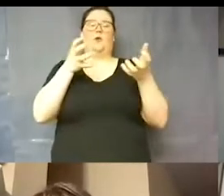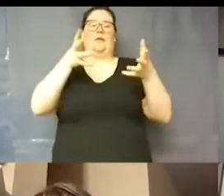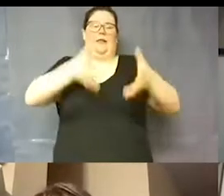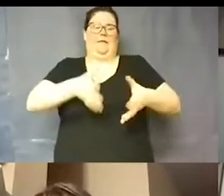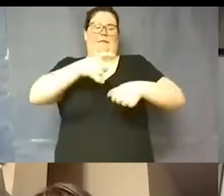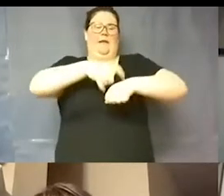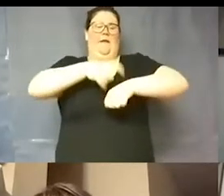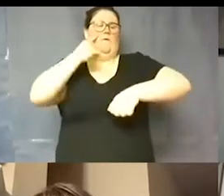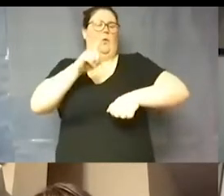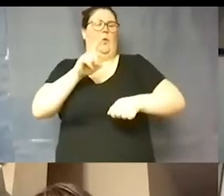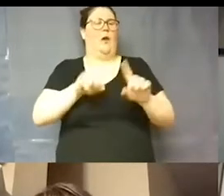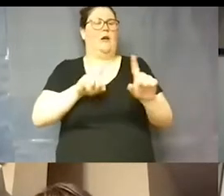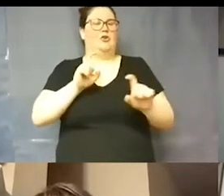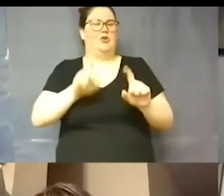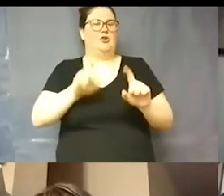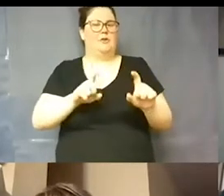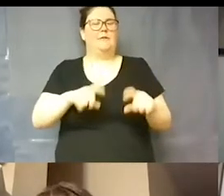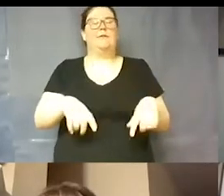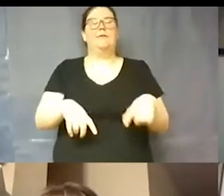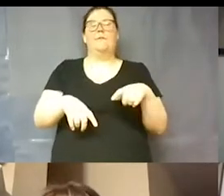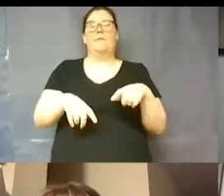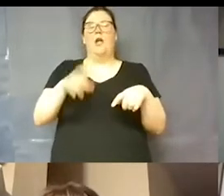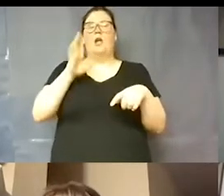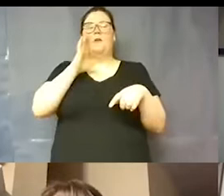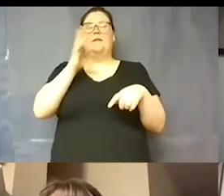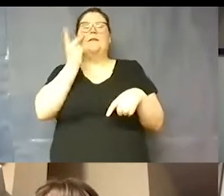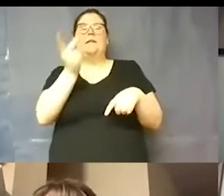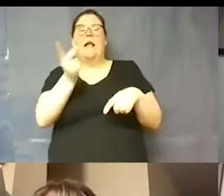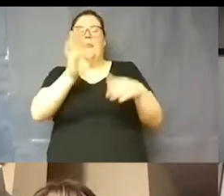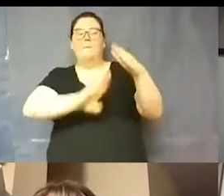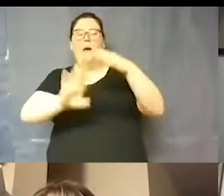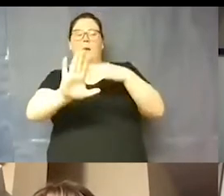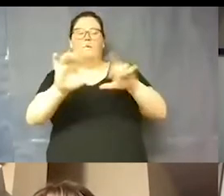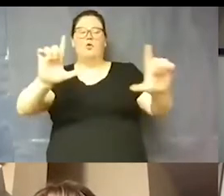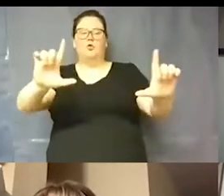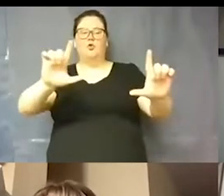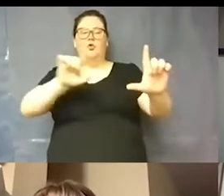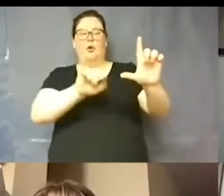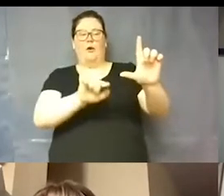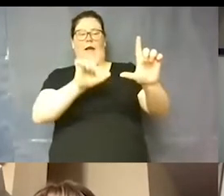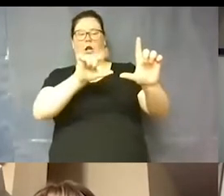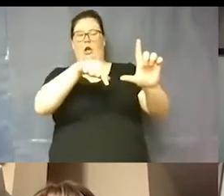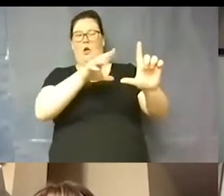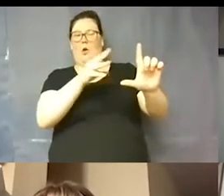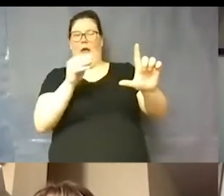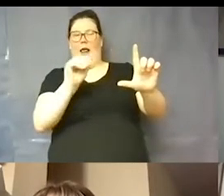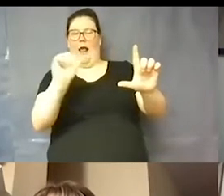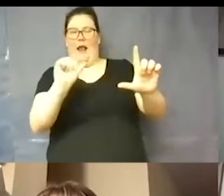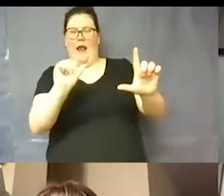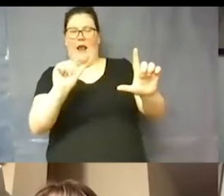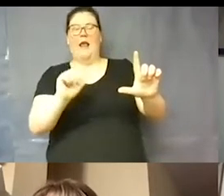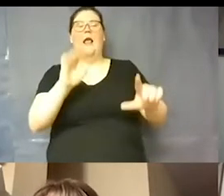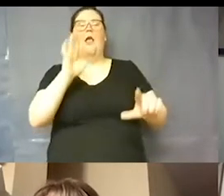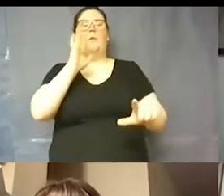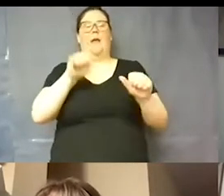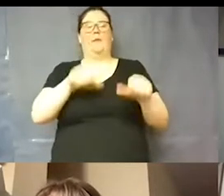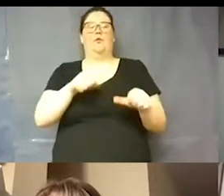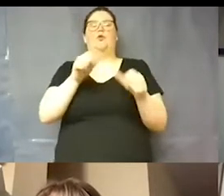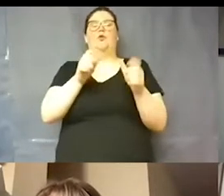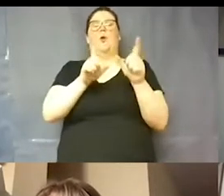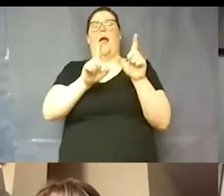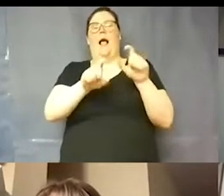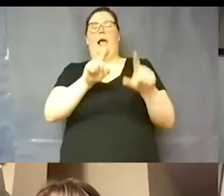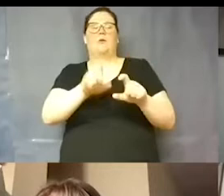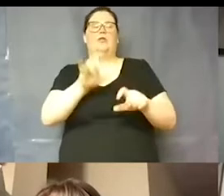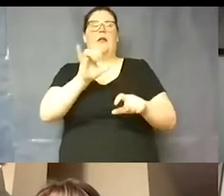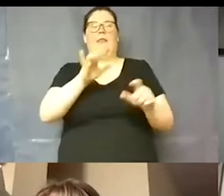look at the bottom of your screen, you'll see a Q&A there. If you click on that, you'll be able to ask questions that way. I'll read those